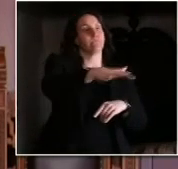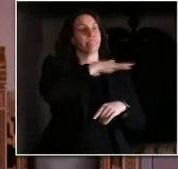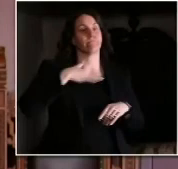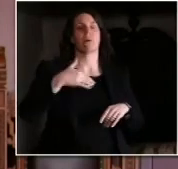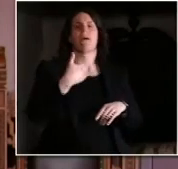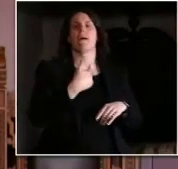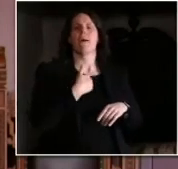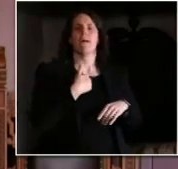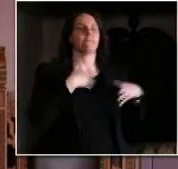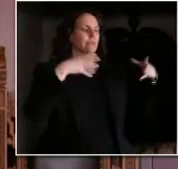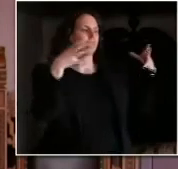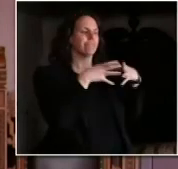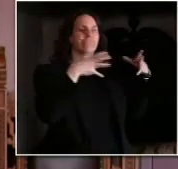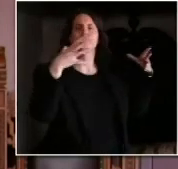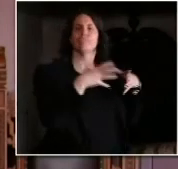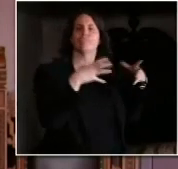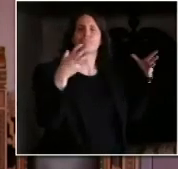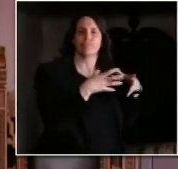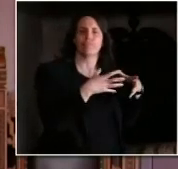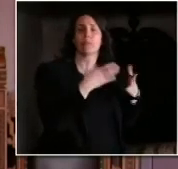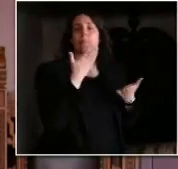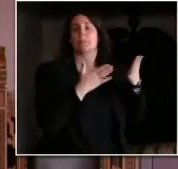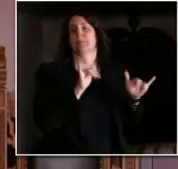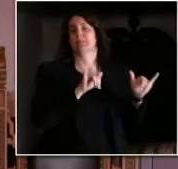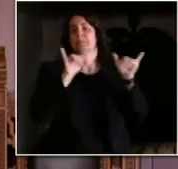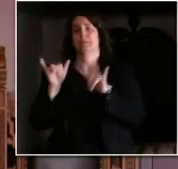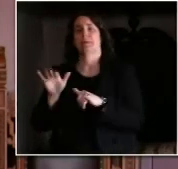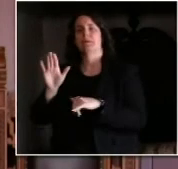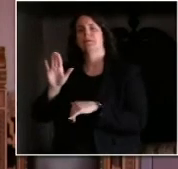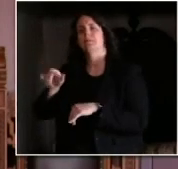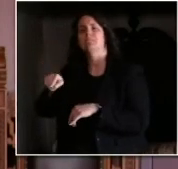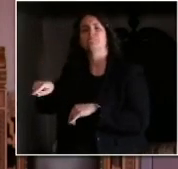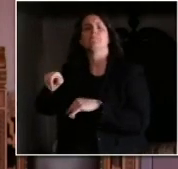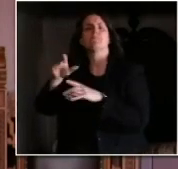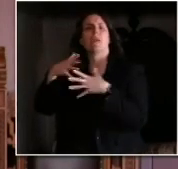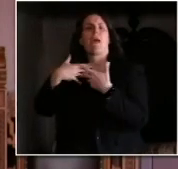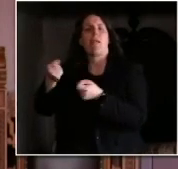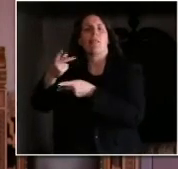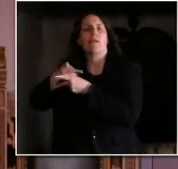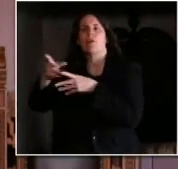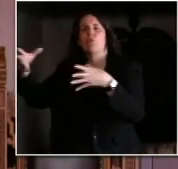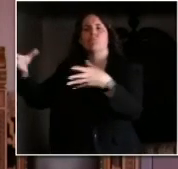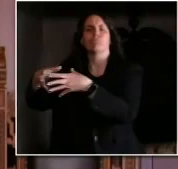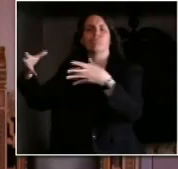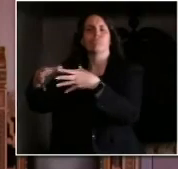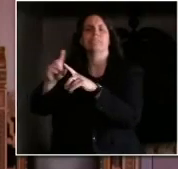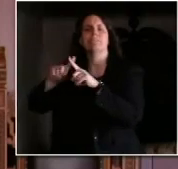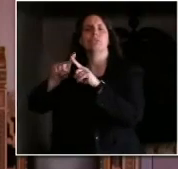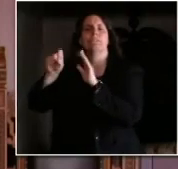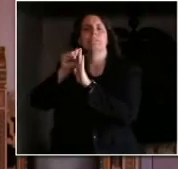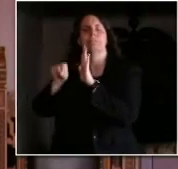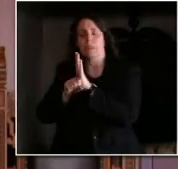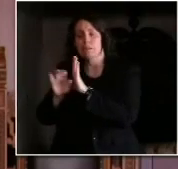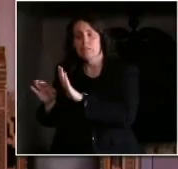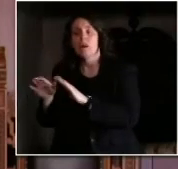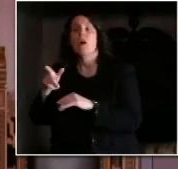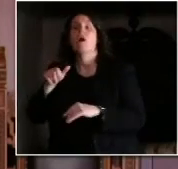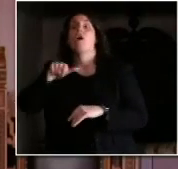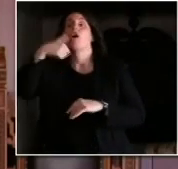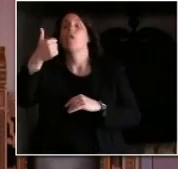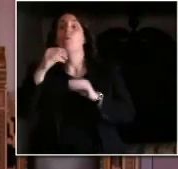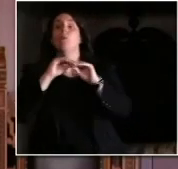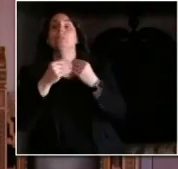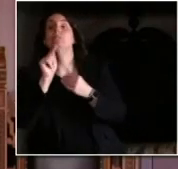We'll encourage others within our similar organizations. It may evolve into something, as you suggest